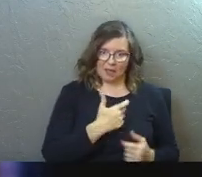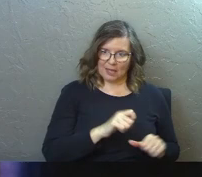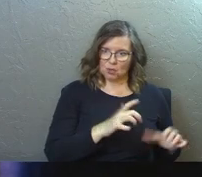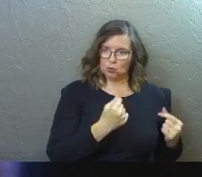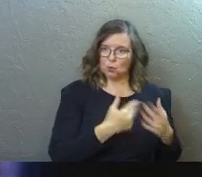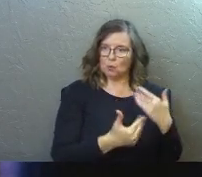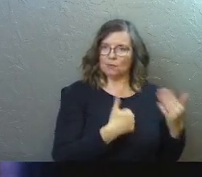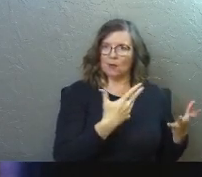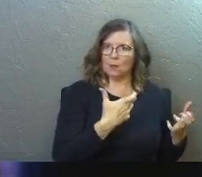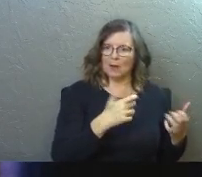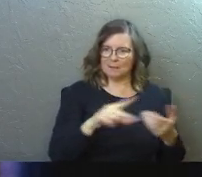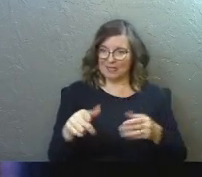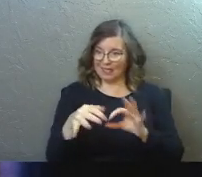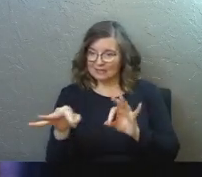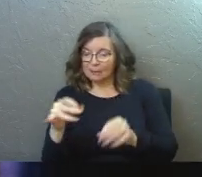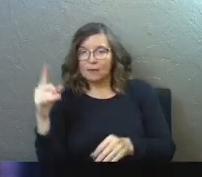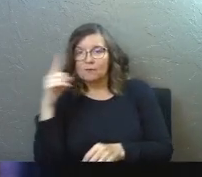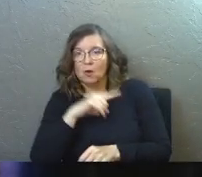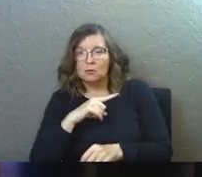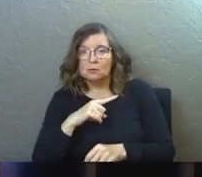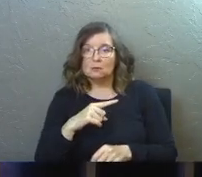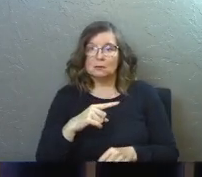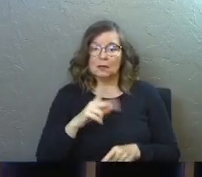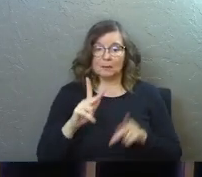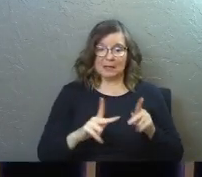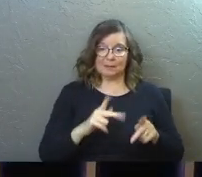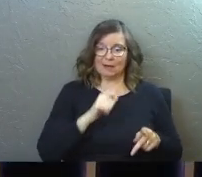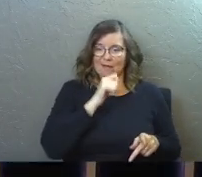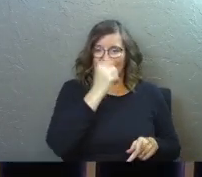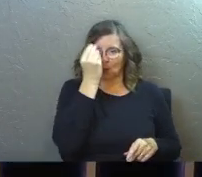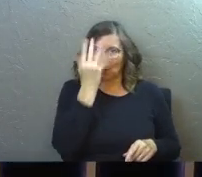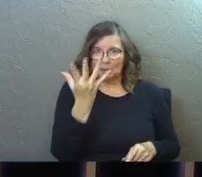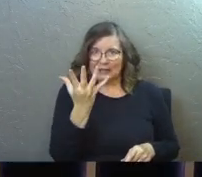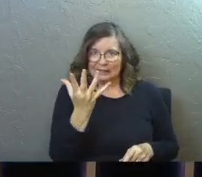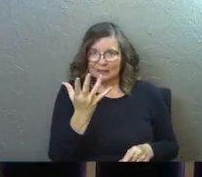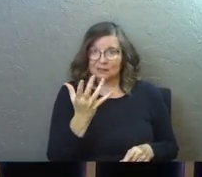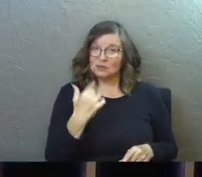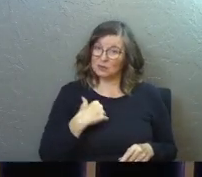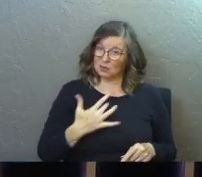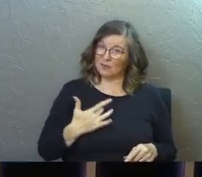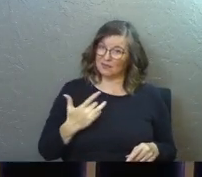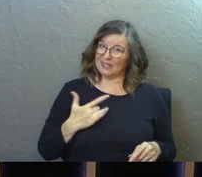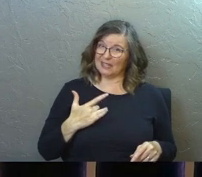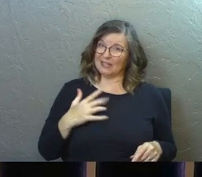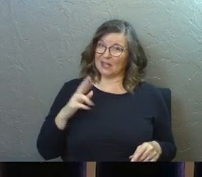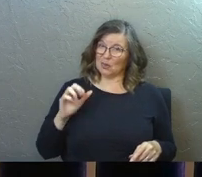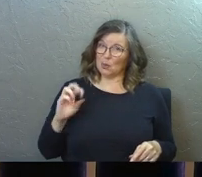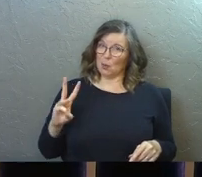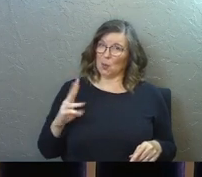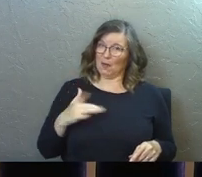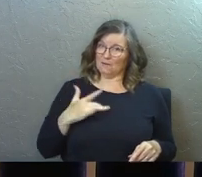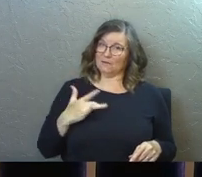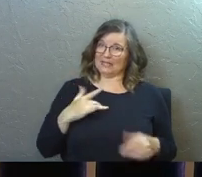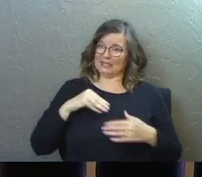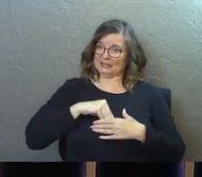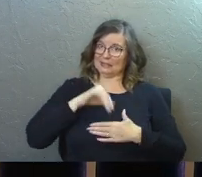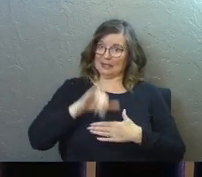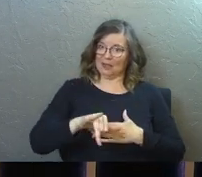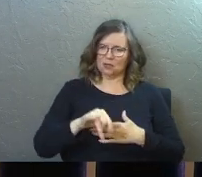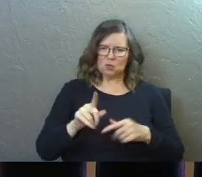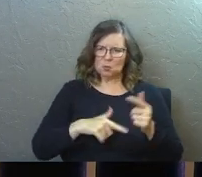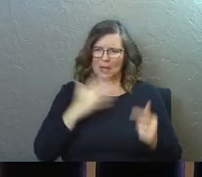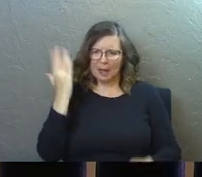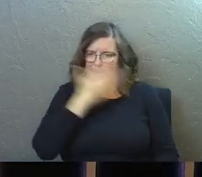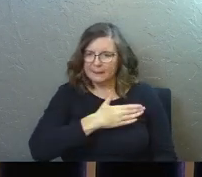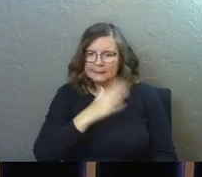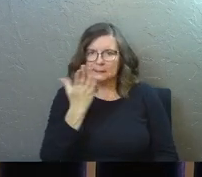we're not very obedient either. Now, there's a lot in there, but do you sense the rawness of it? You can't miss God, can